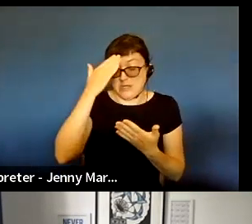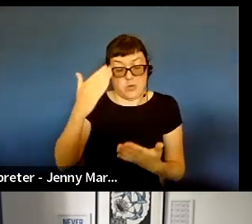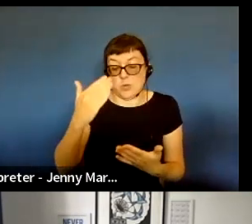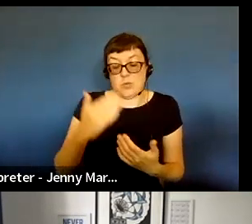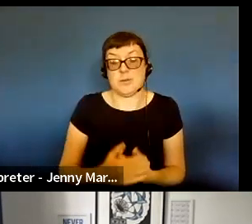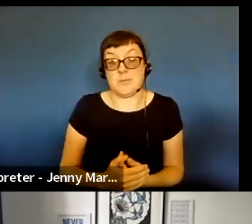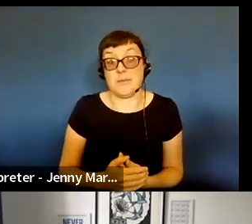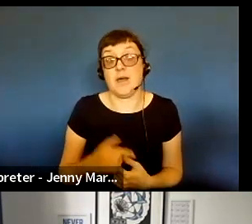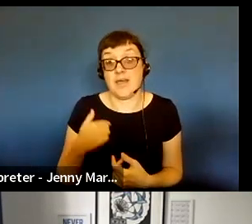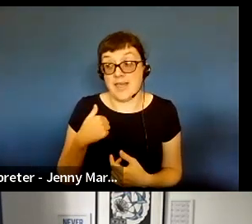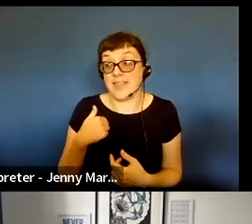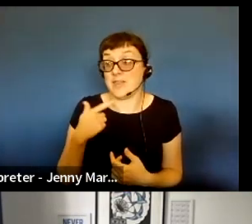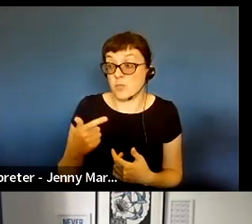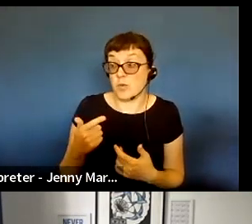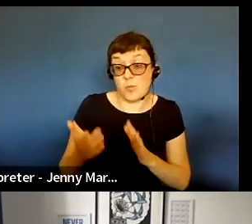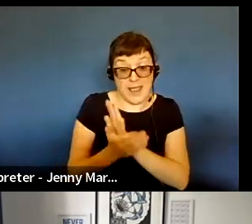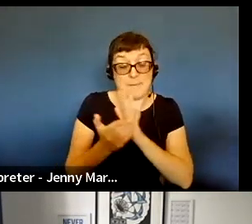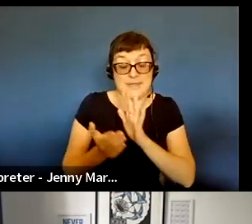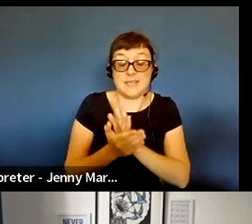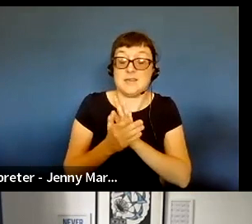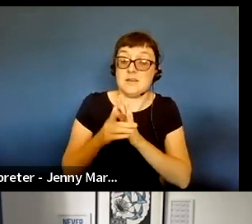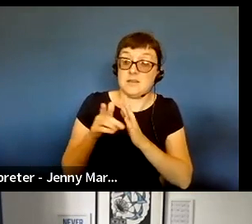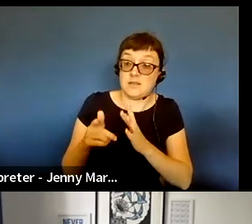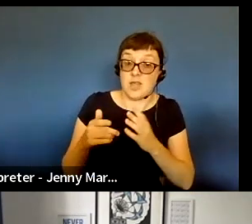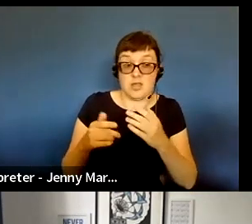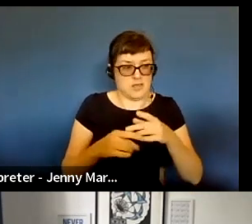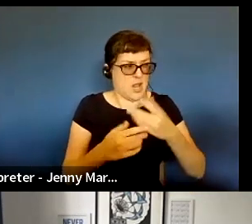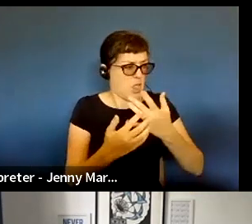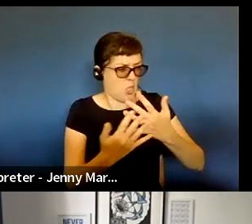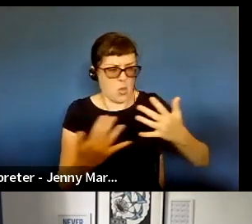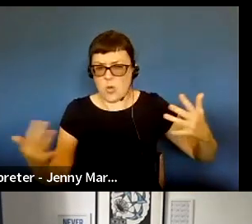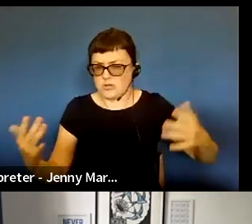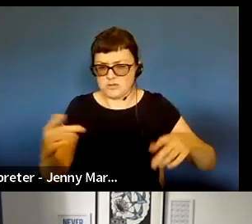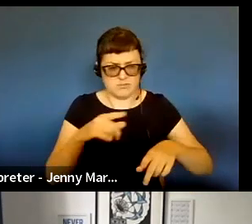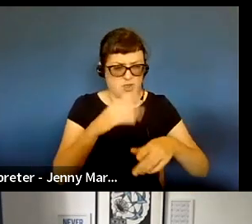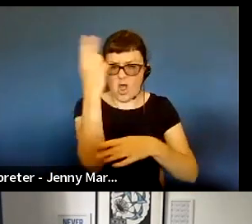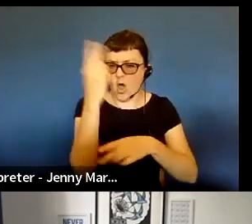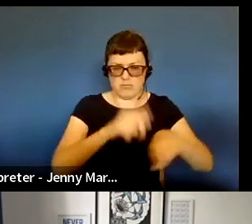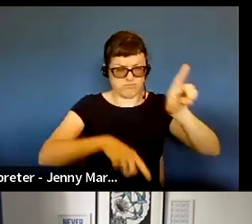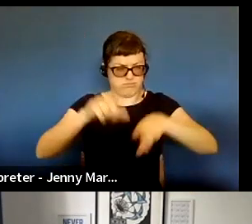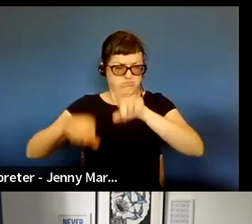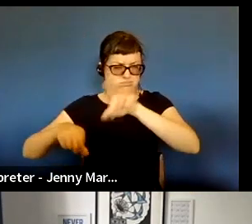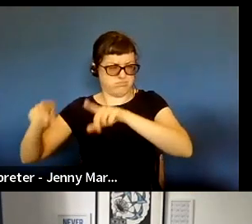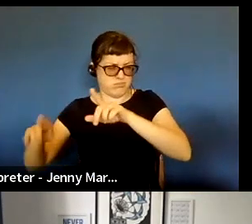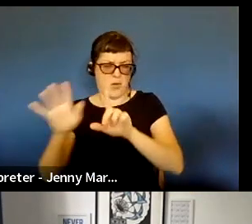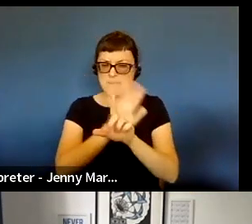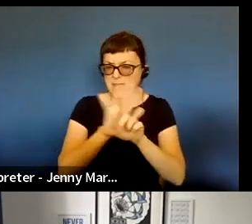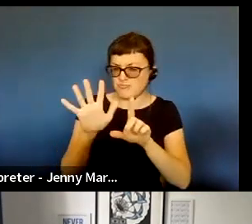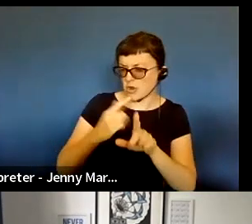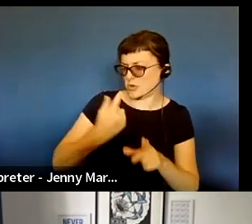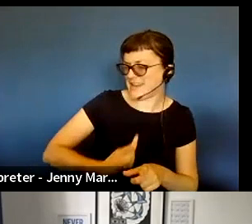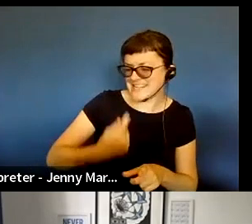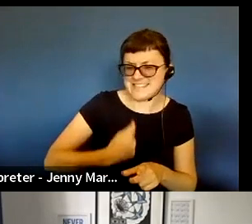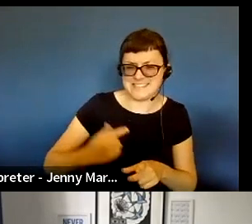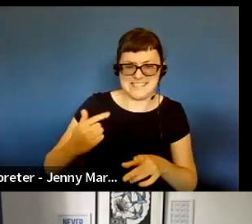celebrate the breadth of practices and locations and the backgrounds and identities of the artists